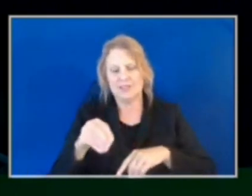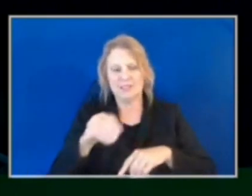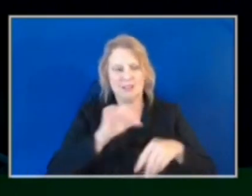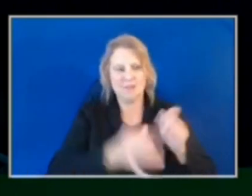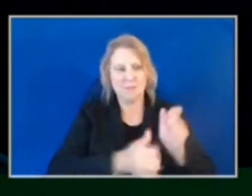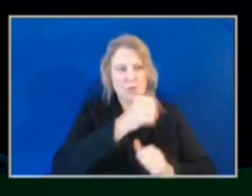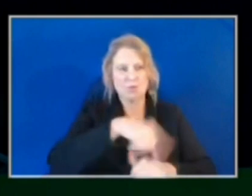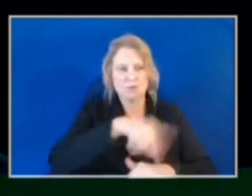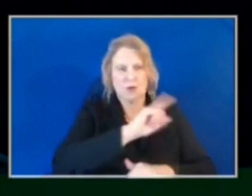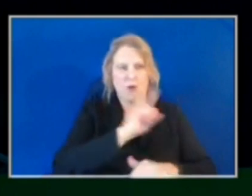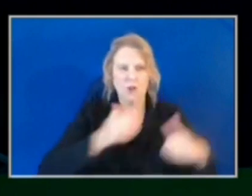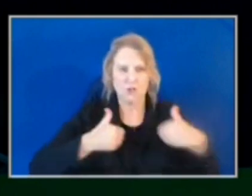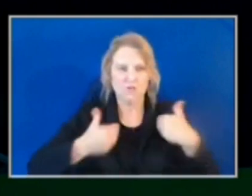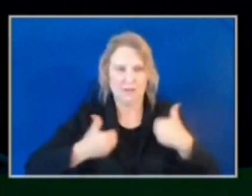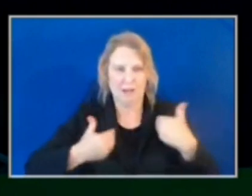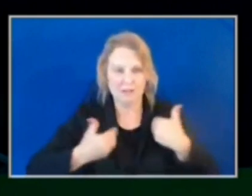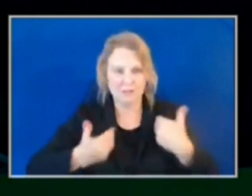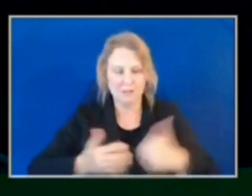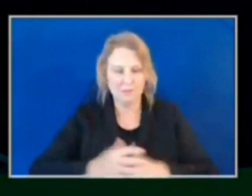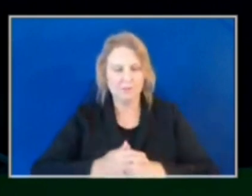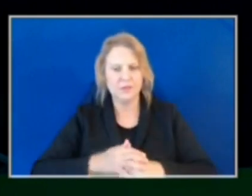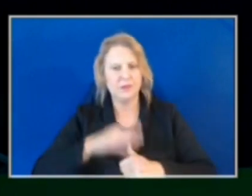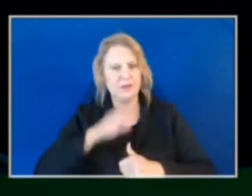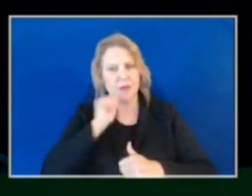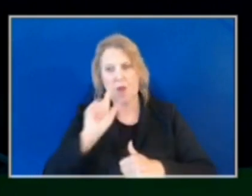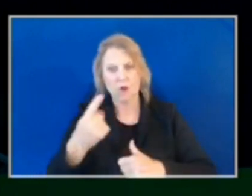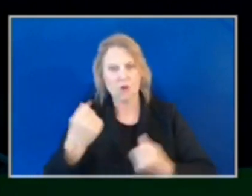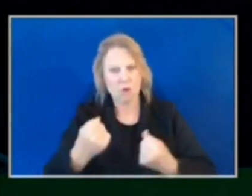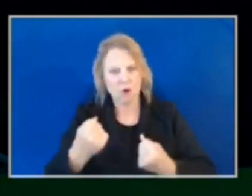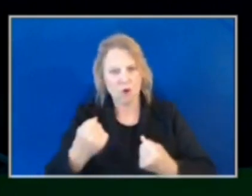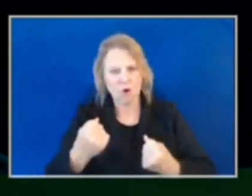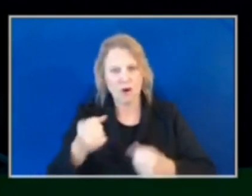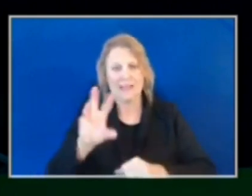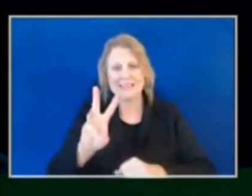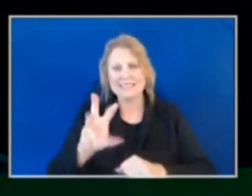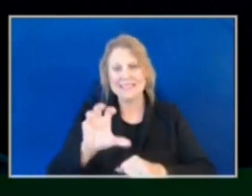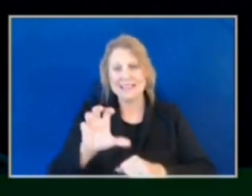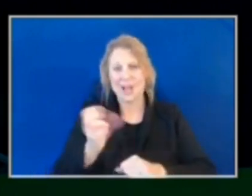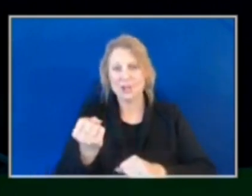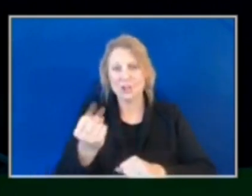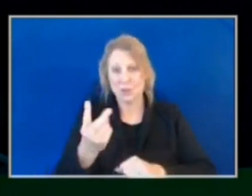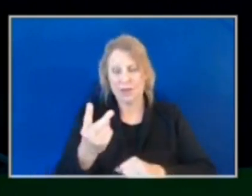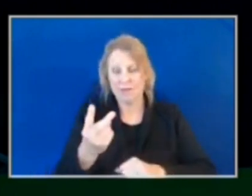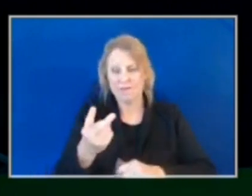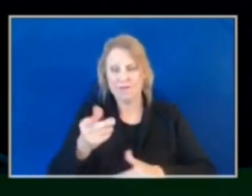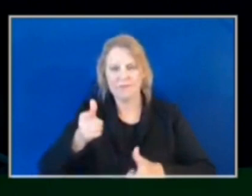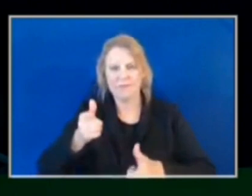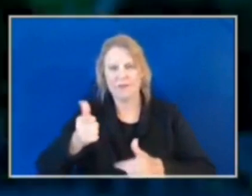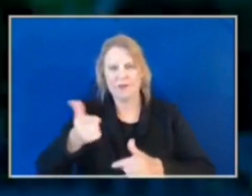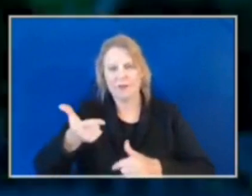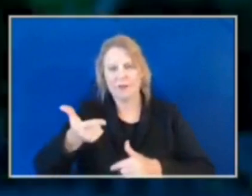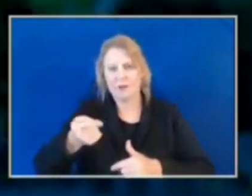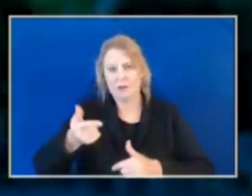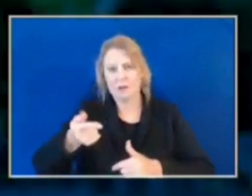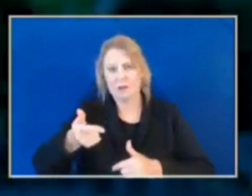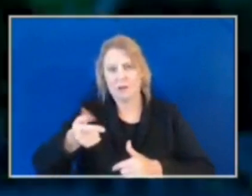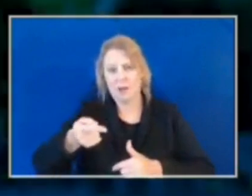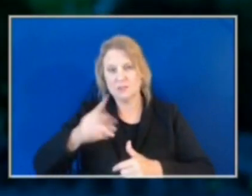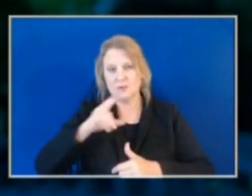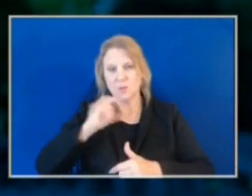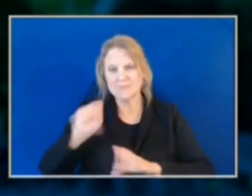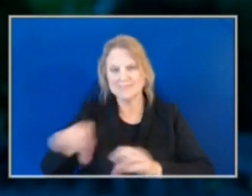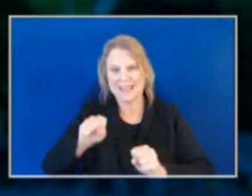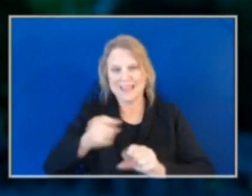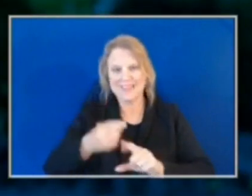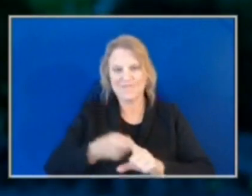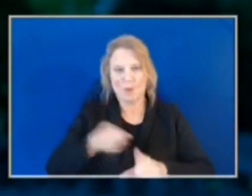juveniles. It's not just cars being stolen. 612 firearms were taken from those vehicles during this year, and these guns taken